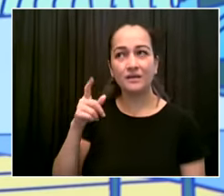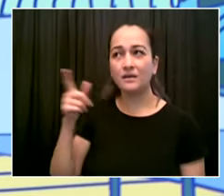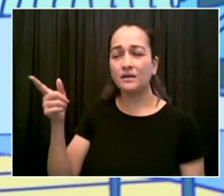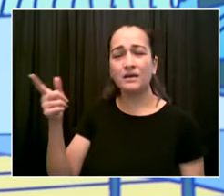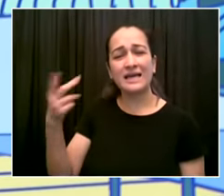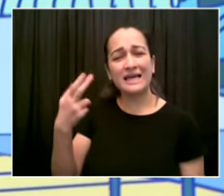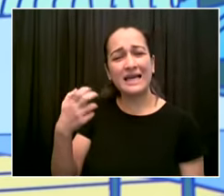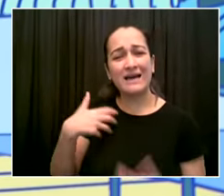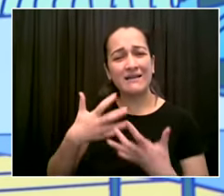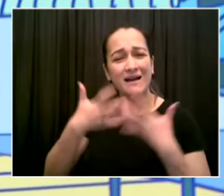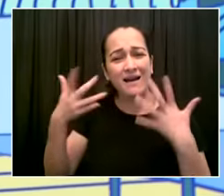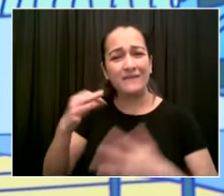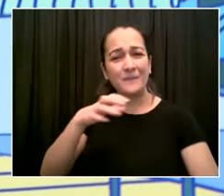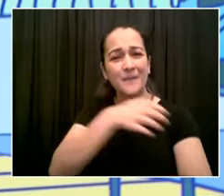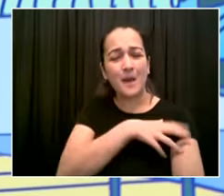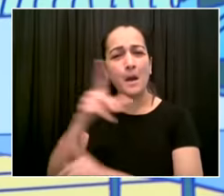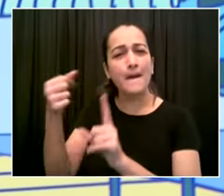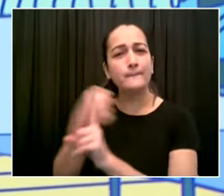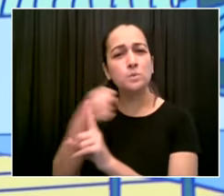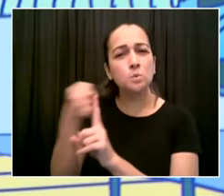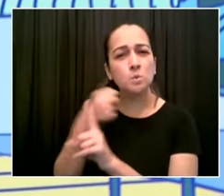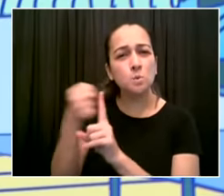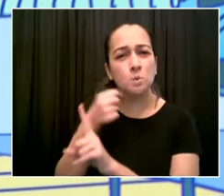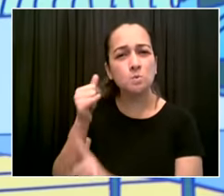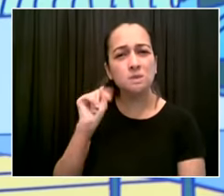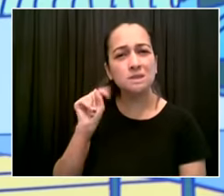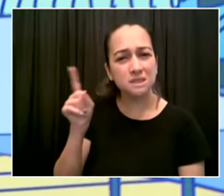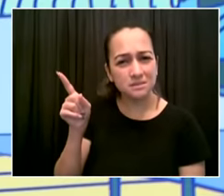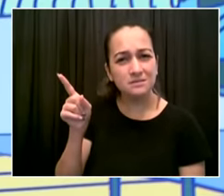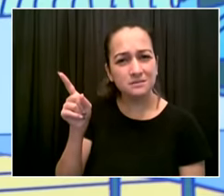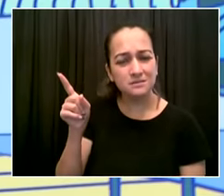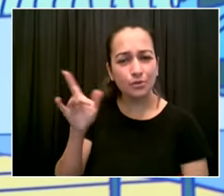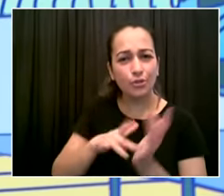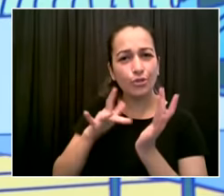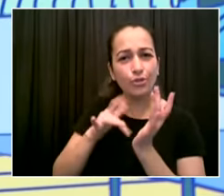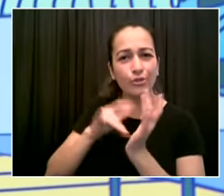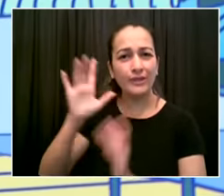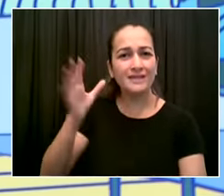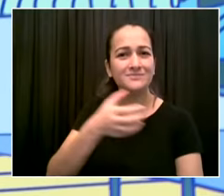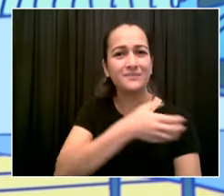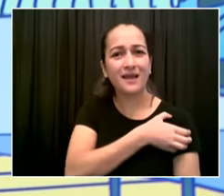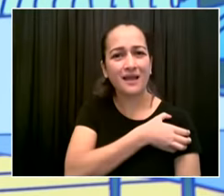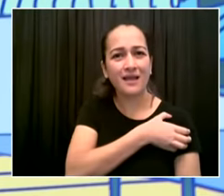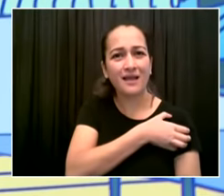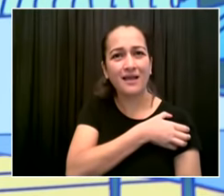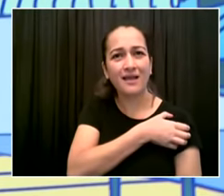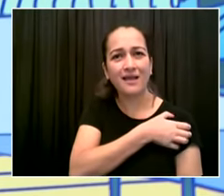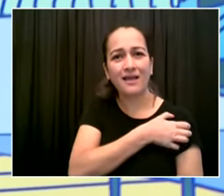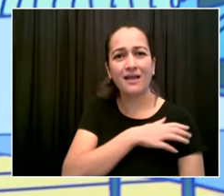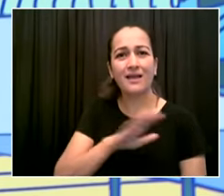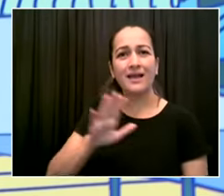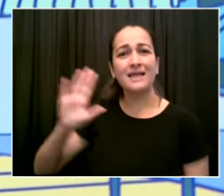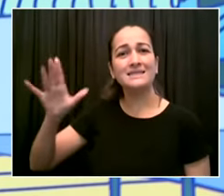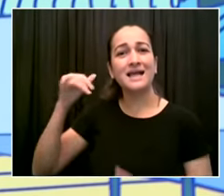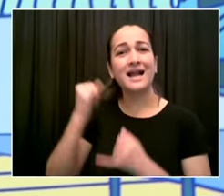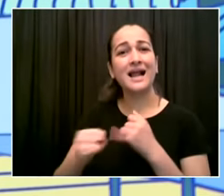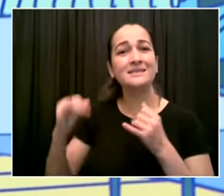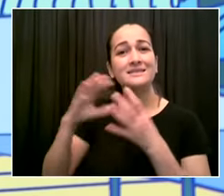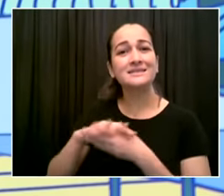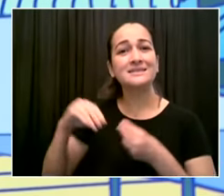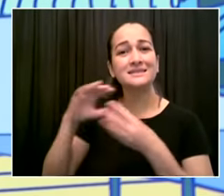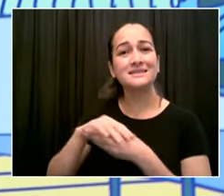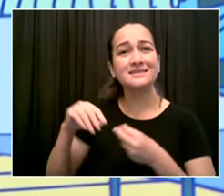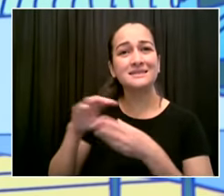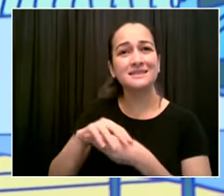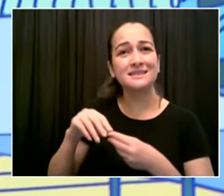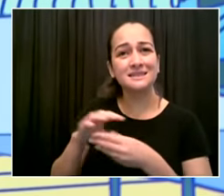if in his final words he acknowledged the pain he caused to so many women if he acknowledged the pain he caused to so many families in